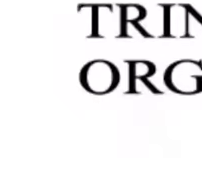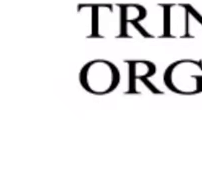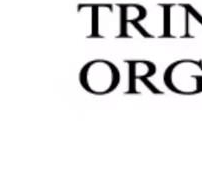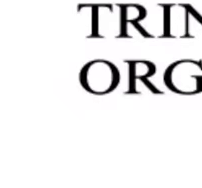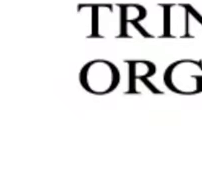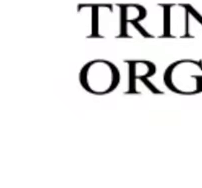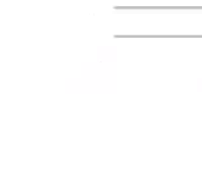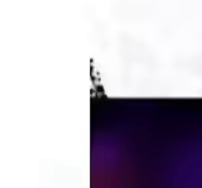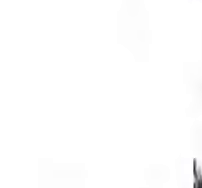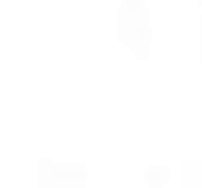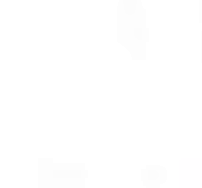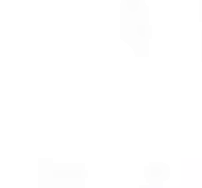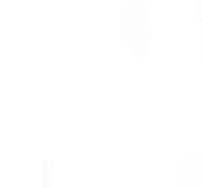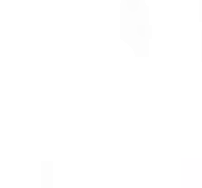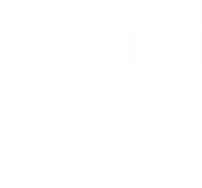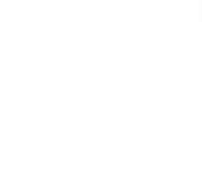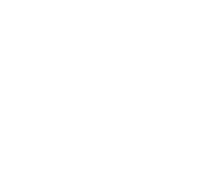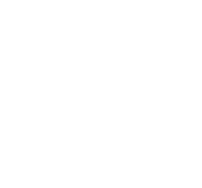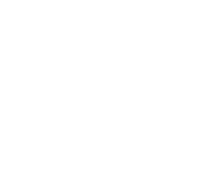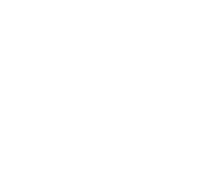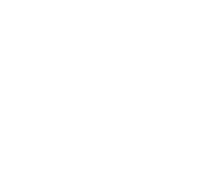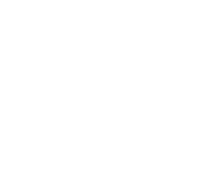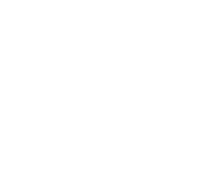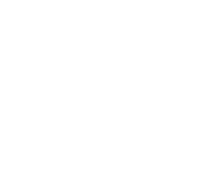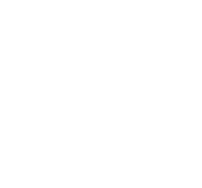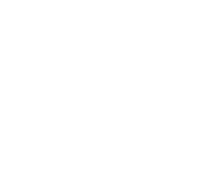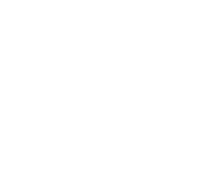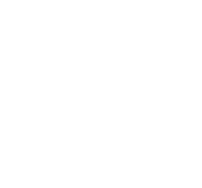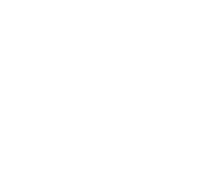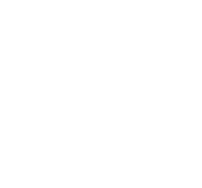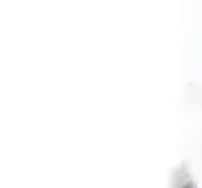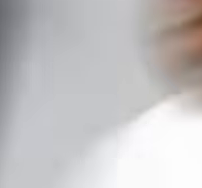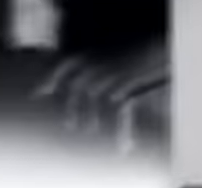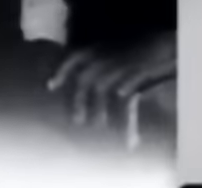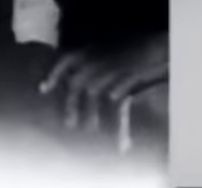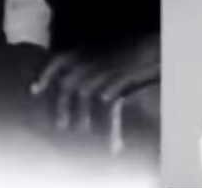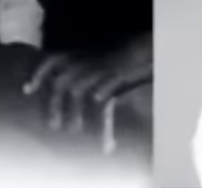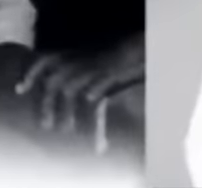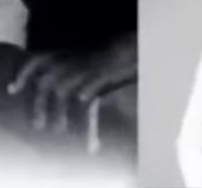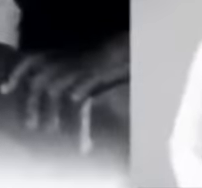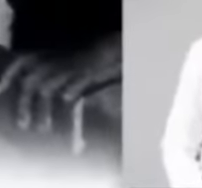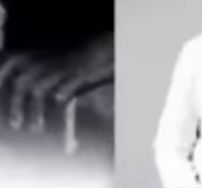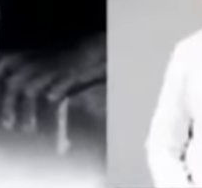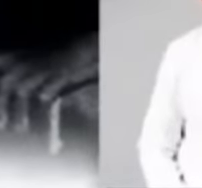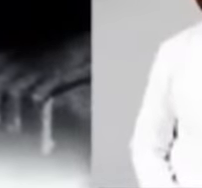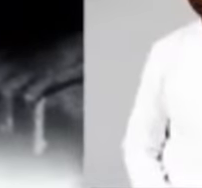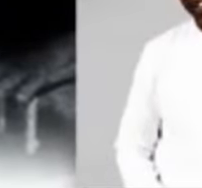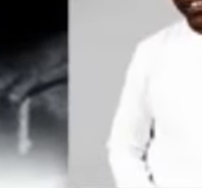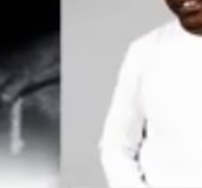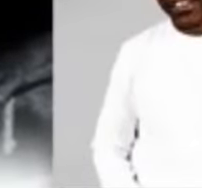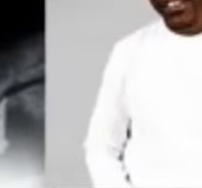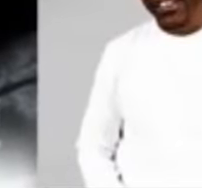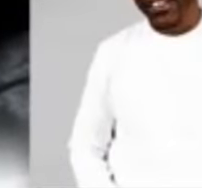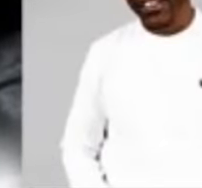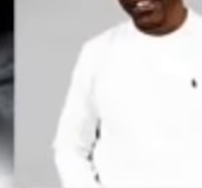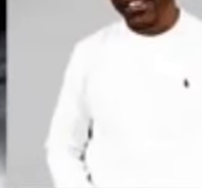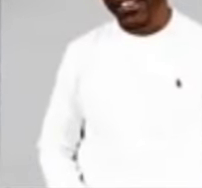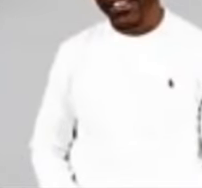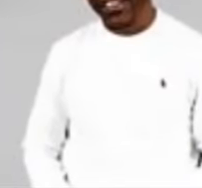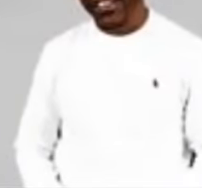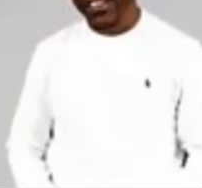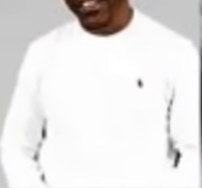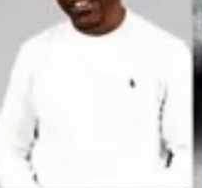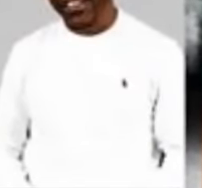Tuko says, get ready for the Legends Legacy Concert. Yes, pulsating rhythms and soulful calypsos as our talented